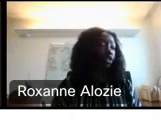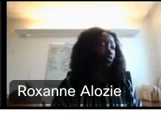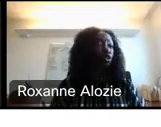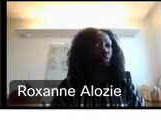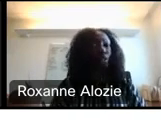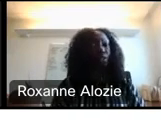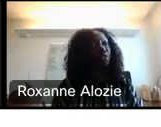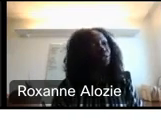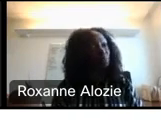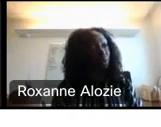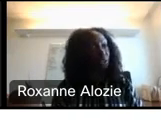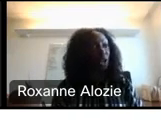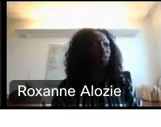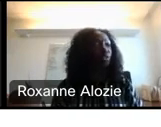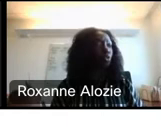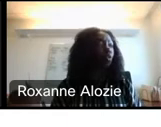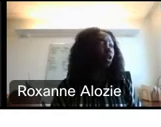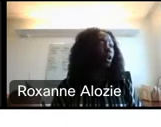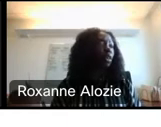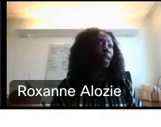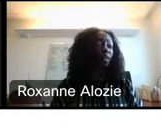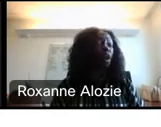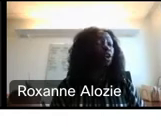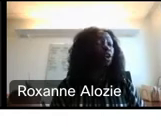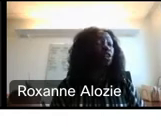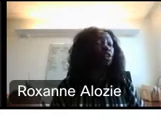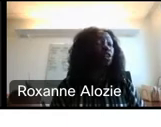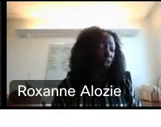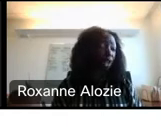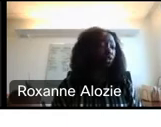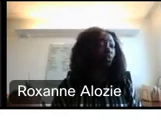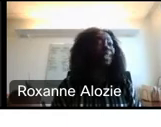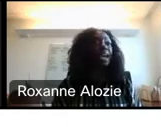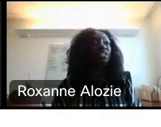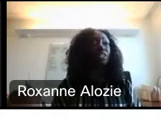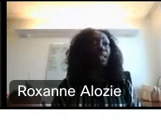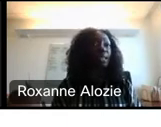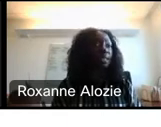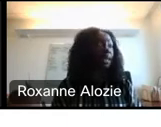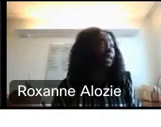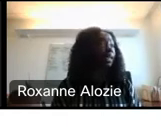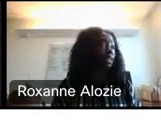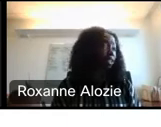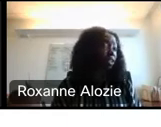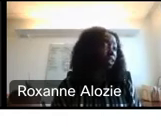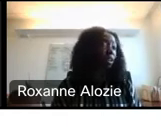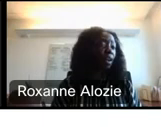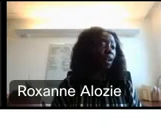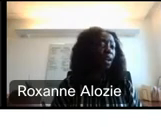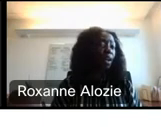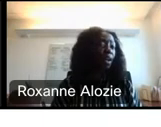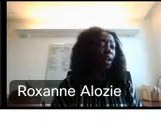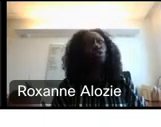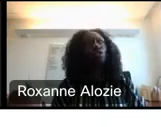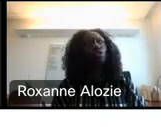that are between 20 to 50 million dollars or that are under 20 million dollars, we can actually get done in less than a year.